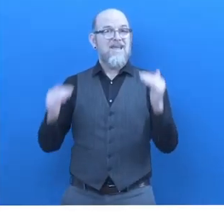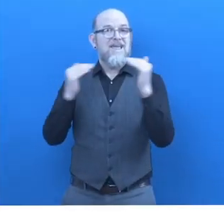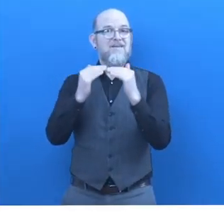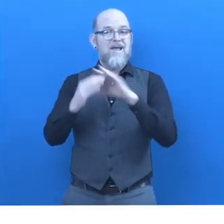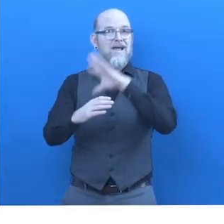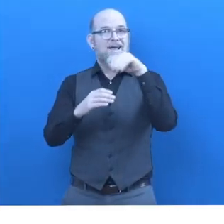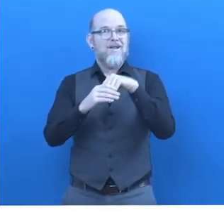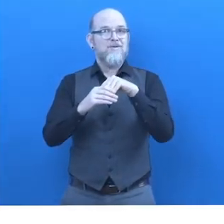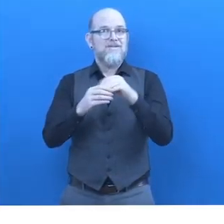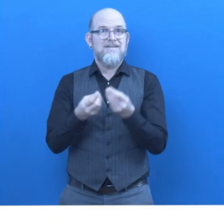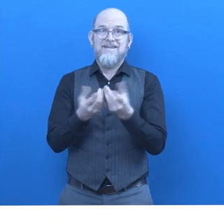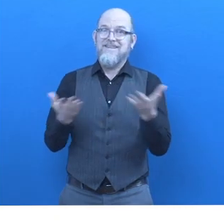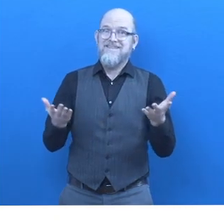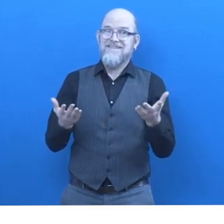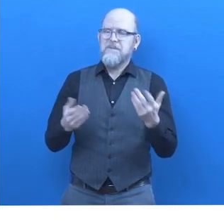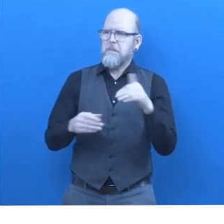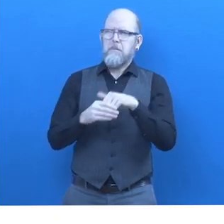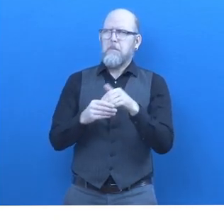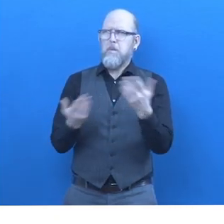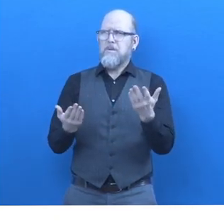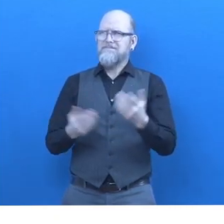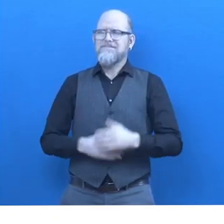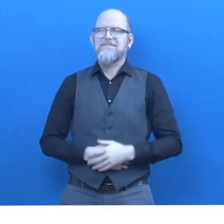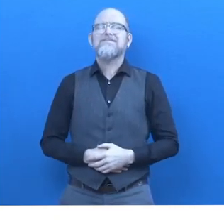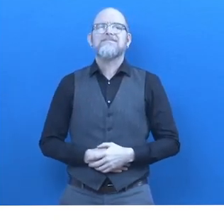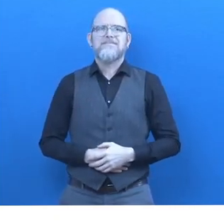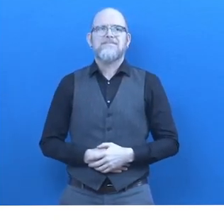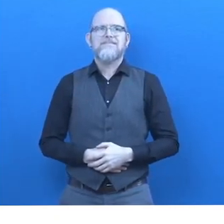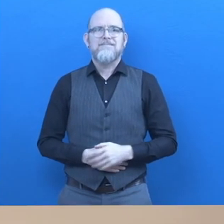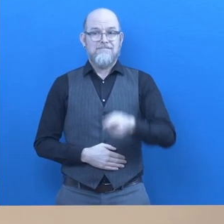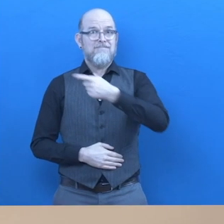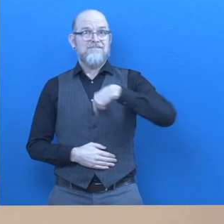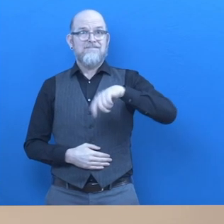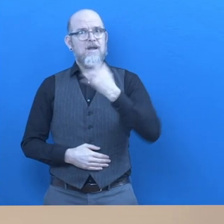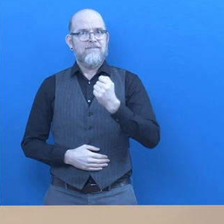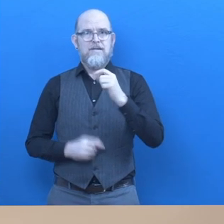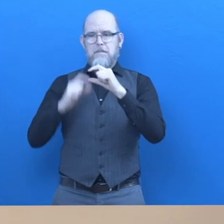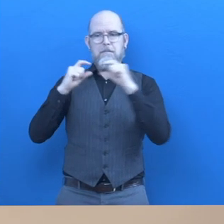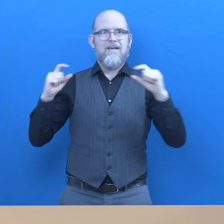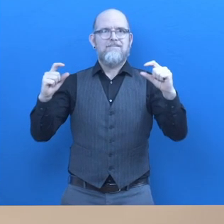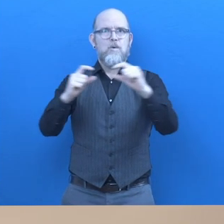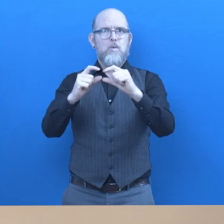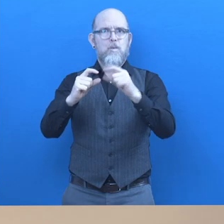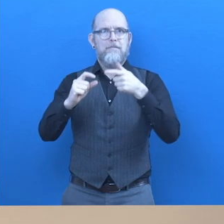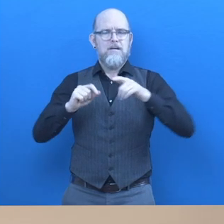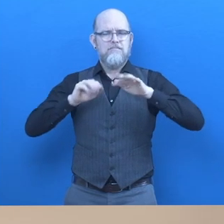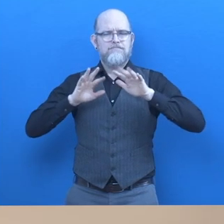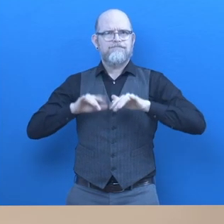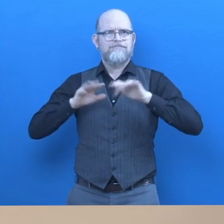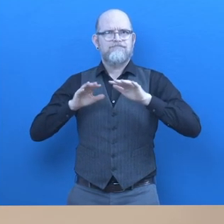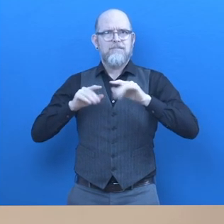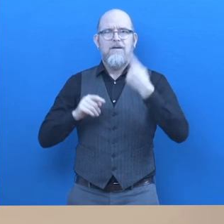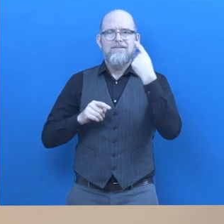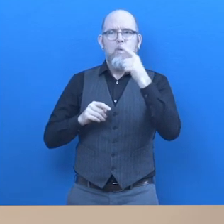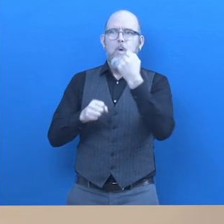What is Egalite Inclusion and Diversity about? Juliam Braga, founder. We developed a recruitment platform specifically